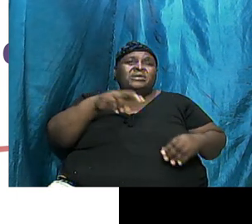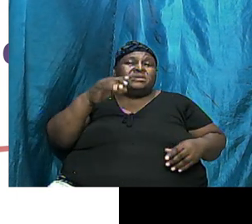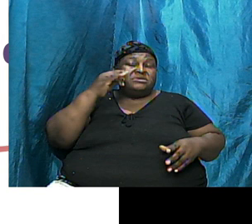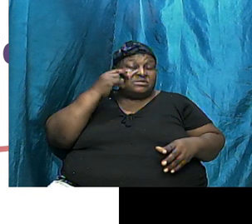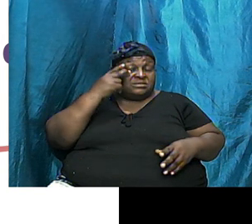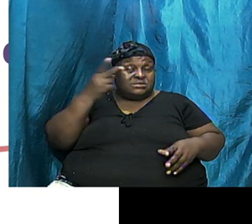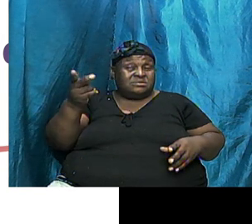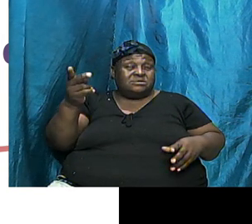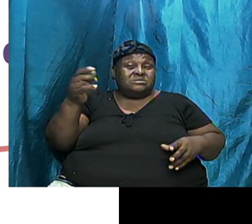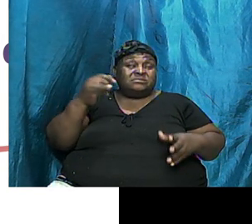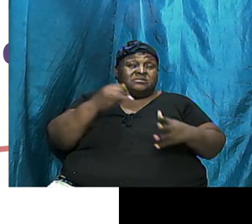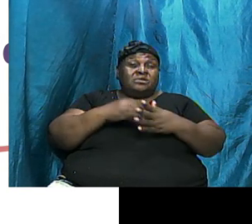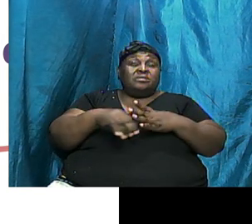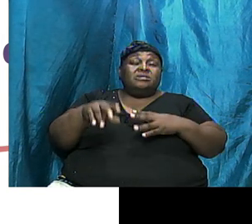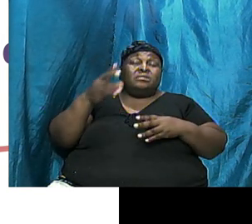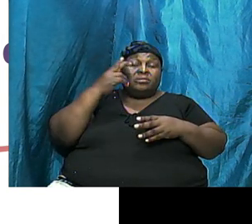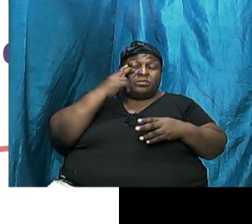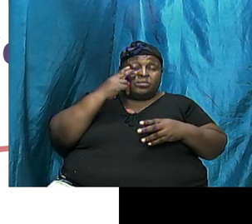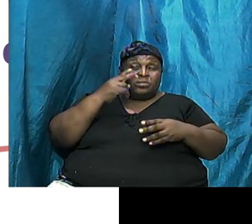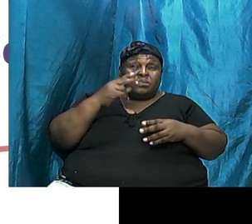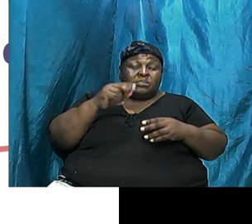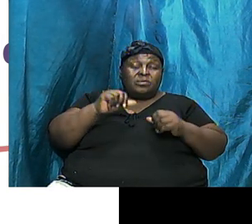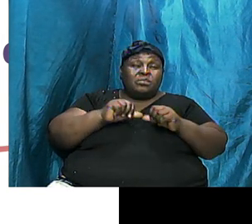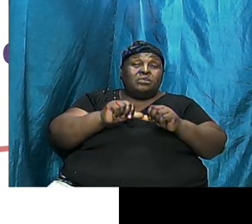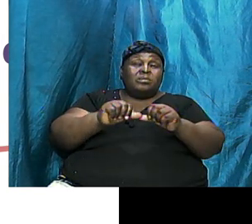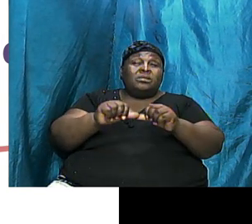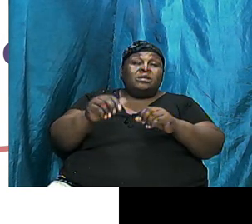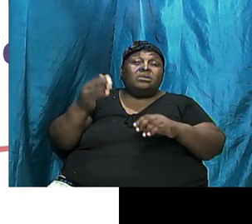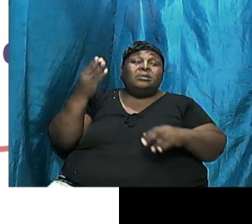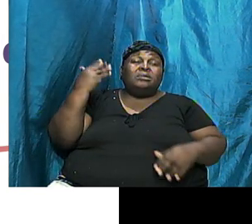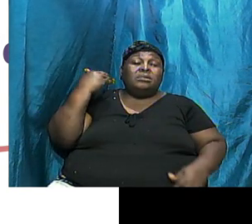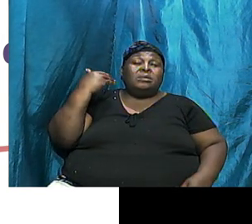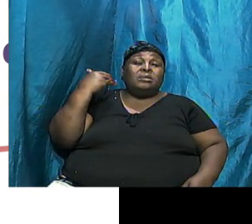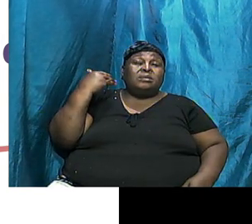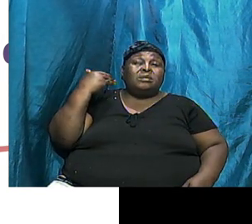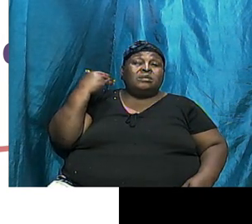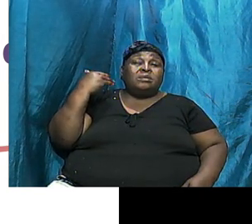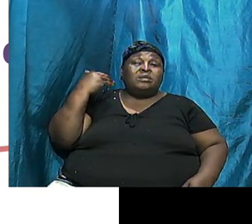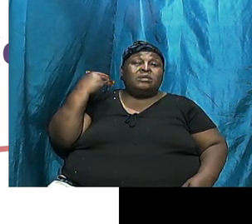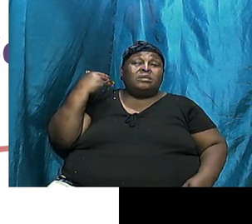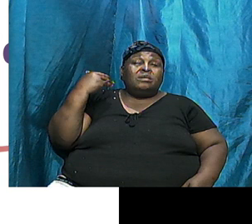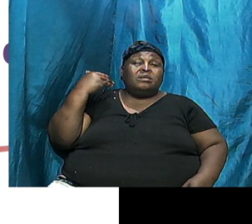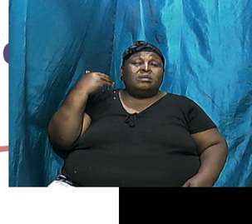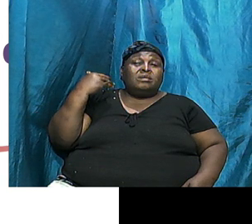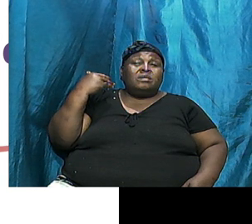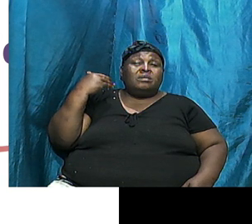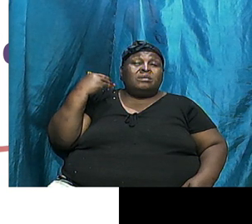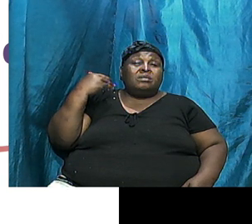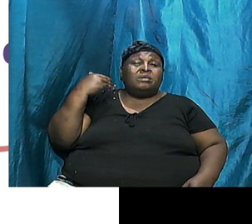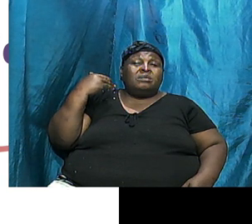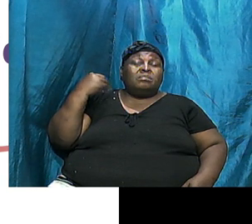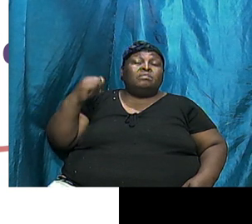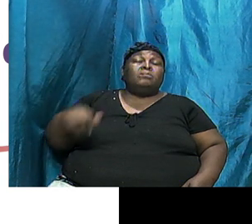Going Back We See It In I Think It Is